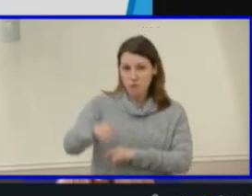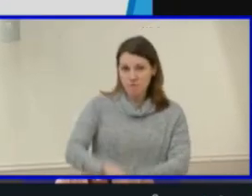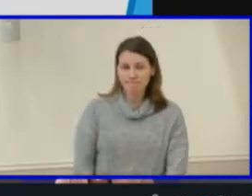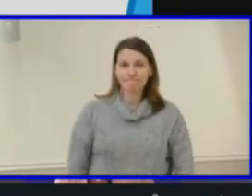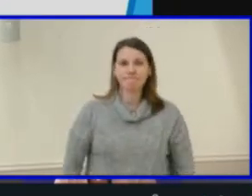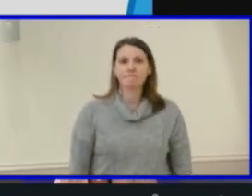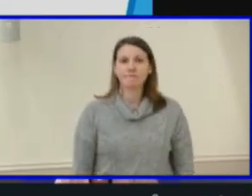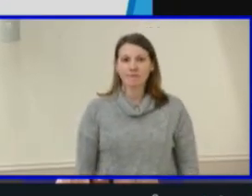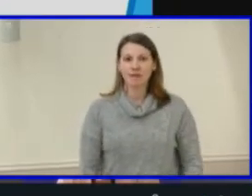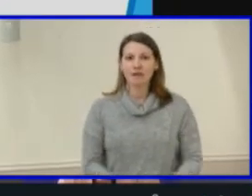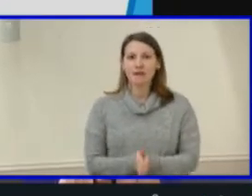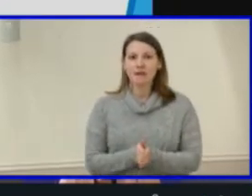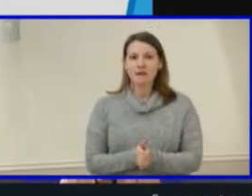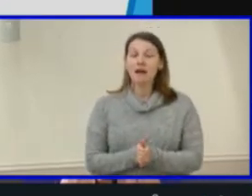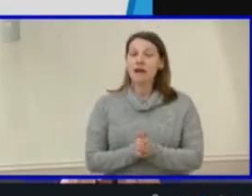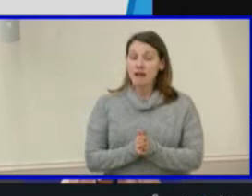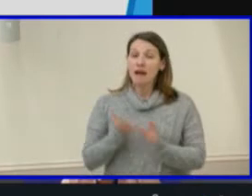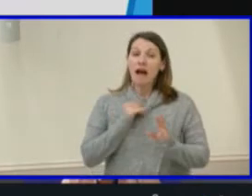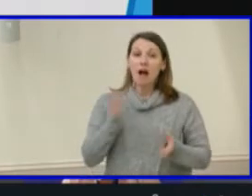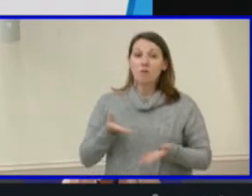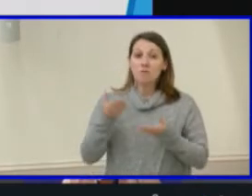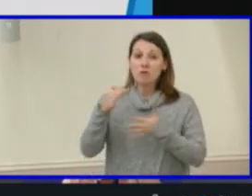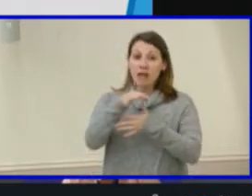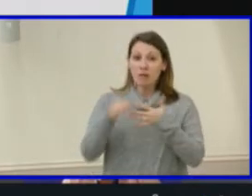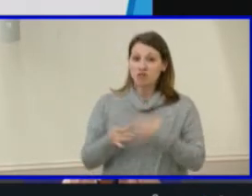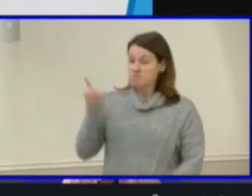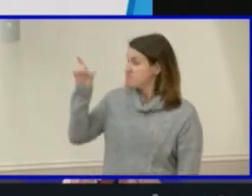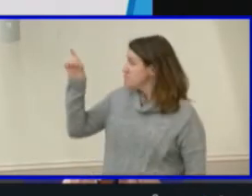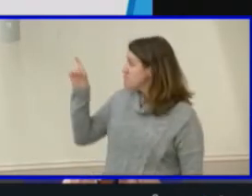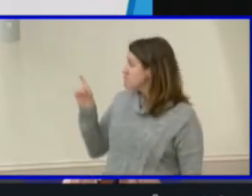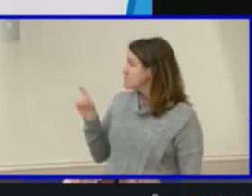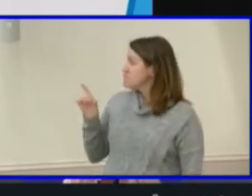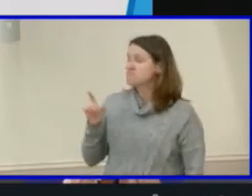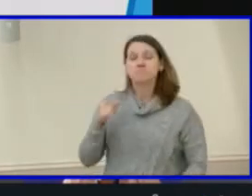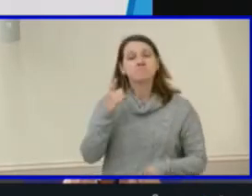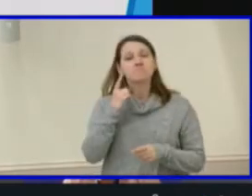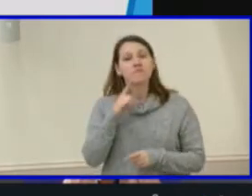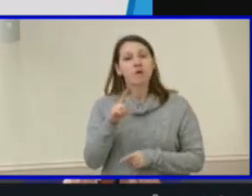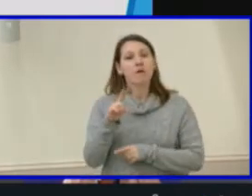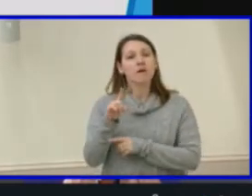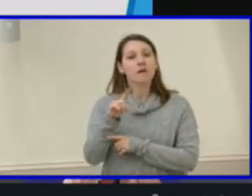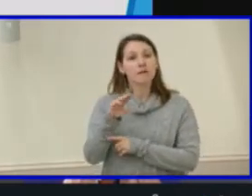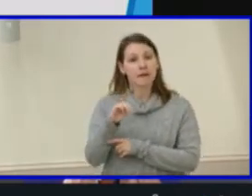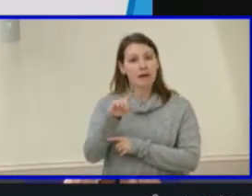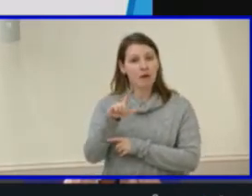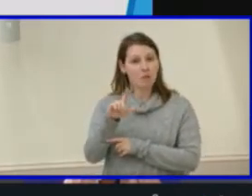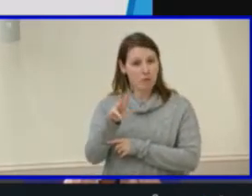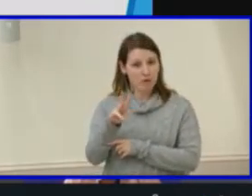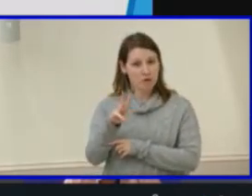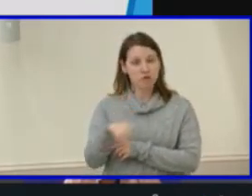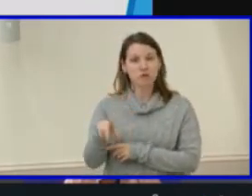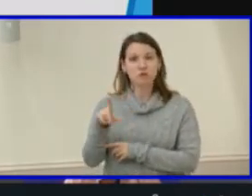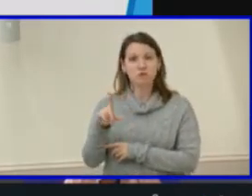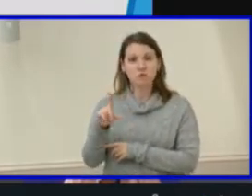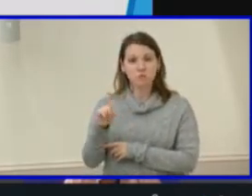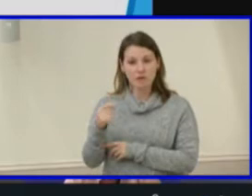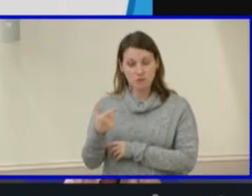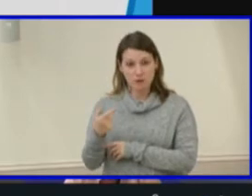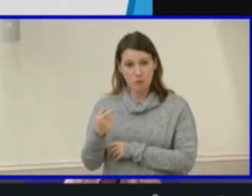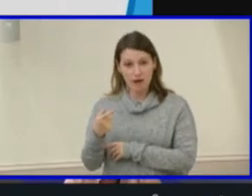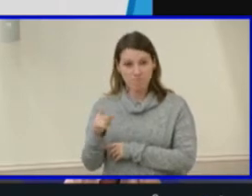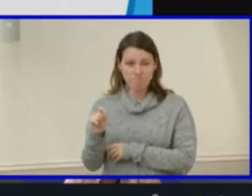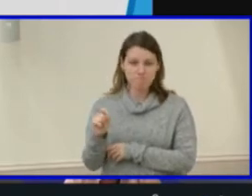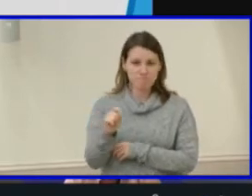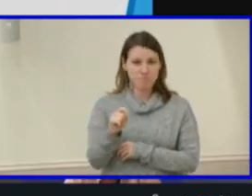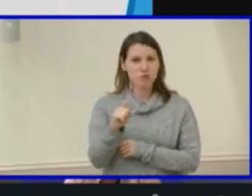These are our proposed actions regarding the Maggie L. Walker Governor's School 2021-2022 school year application